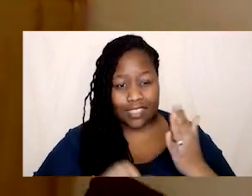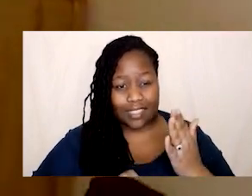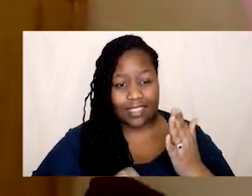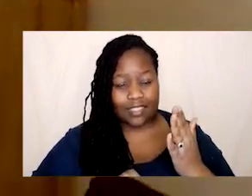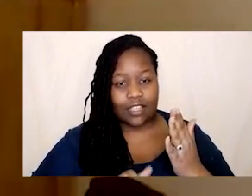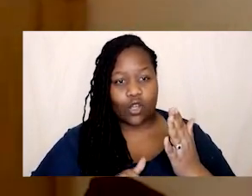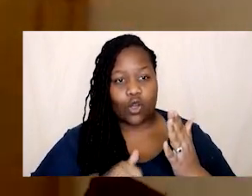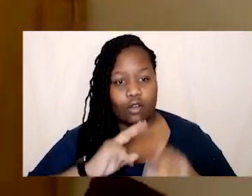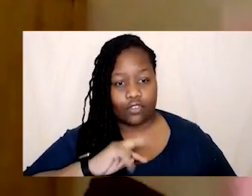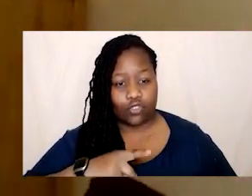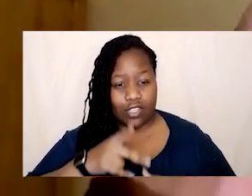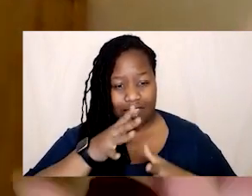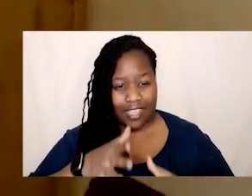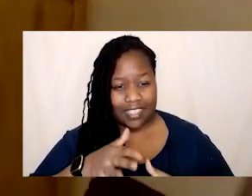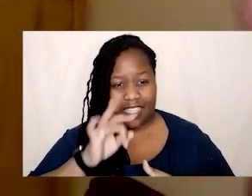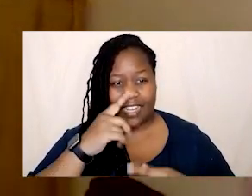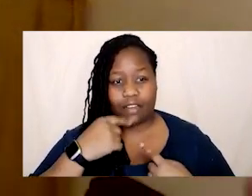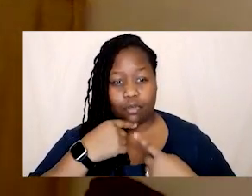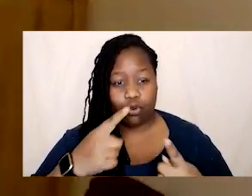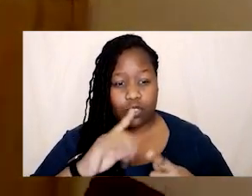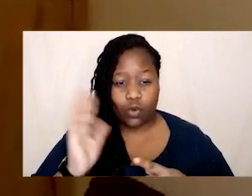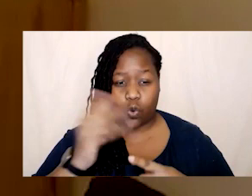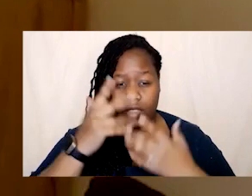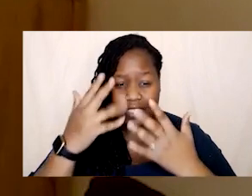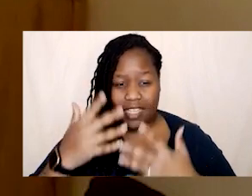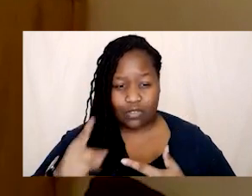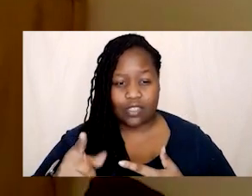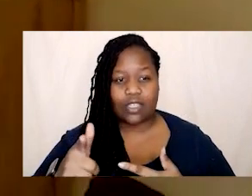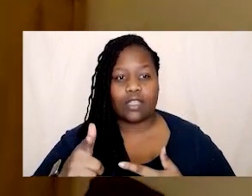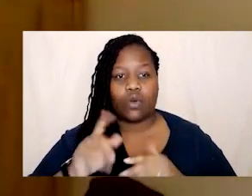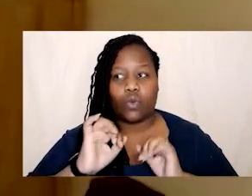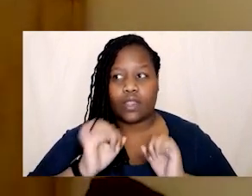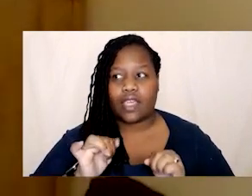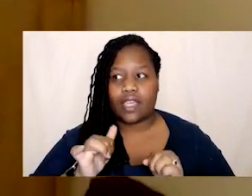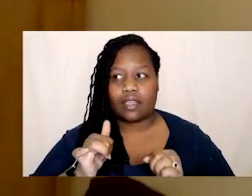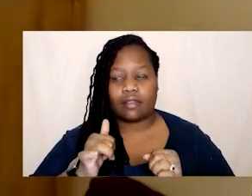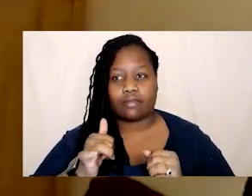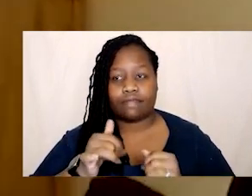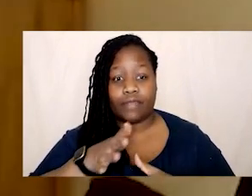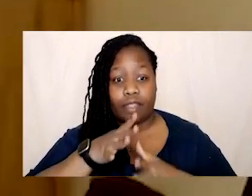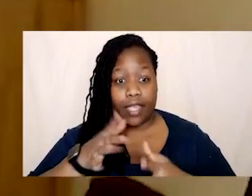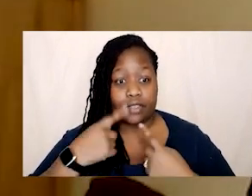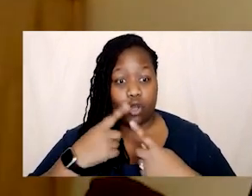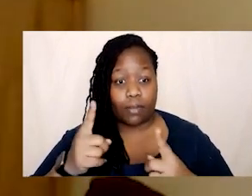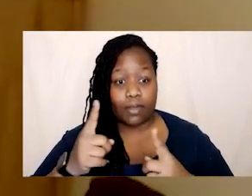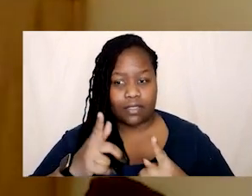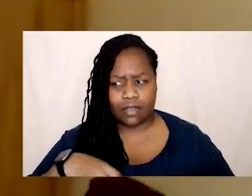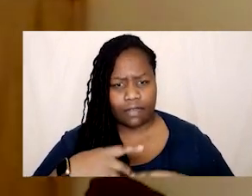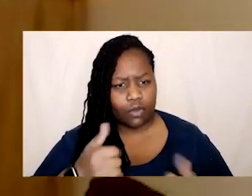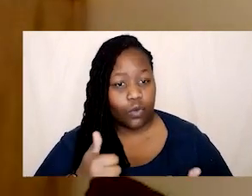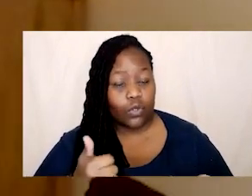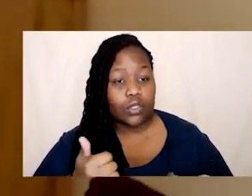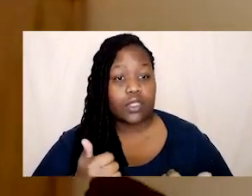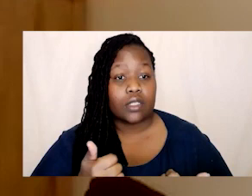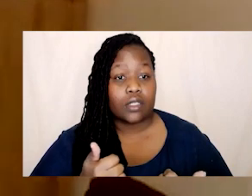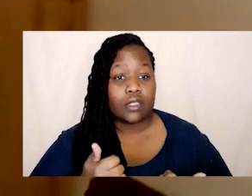every single one of those accounts and like transphobic comments and actually like it felt really good like i was